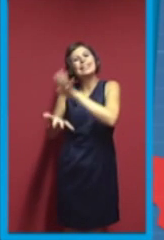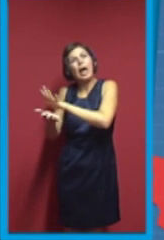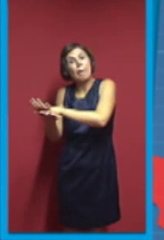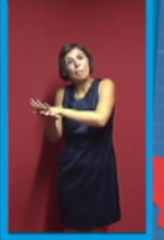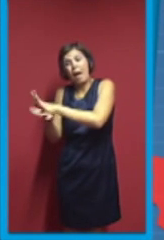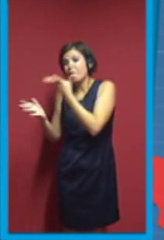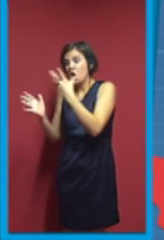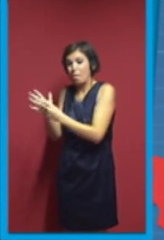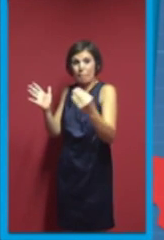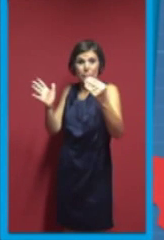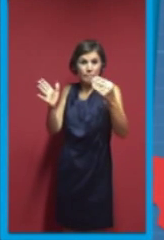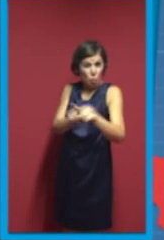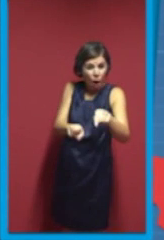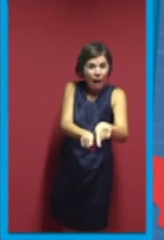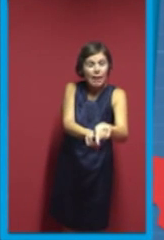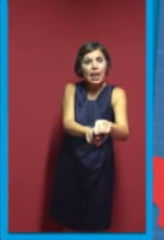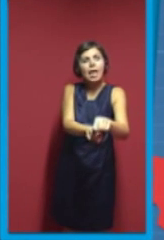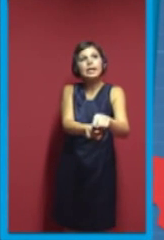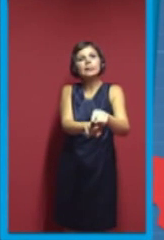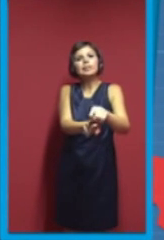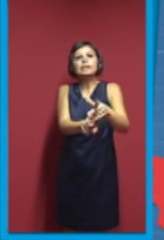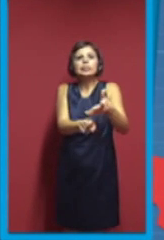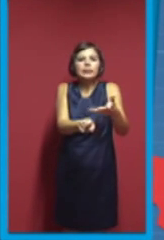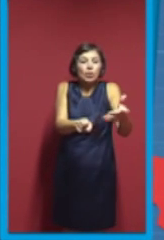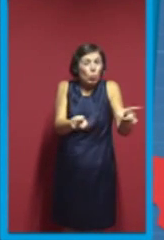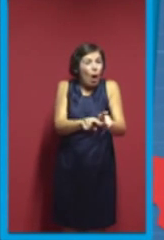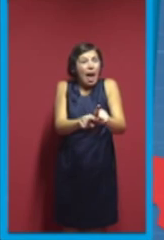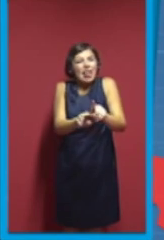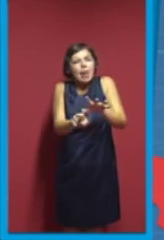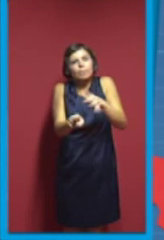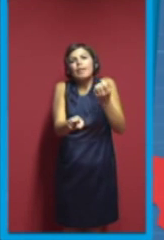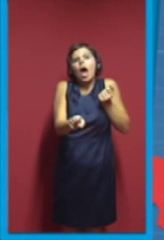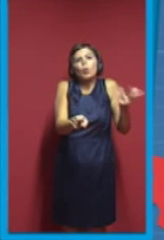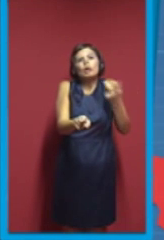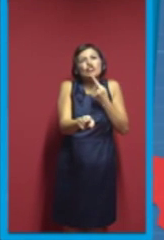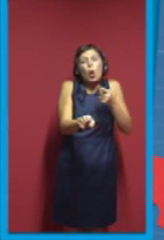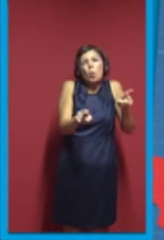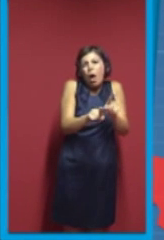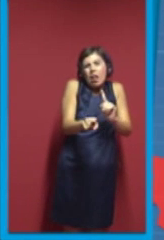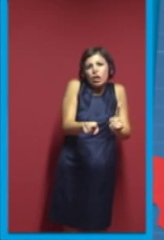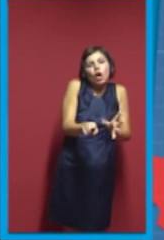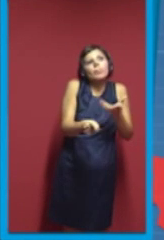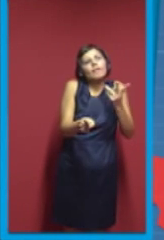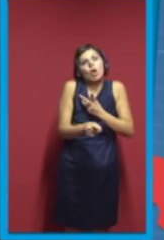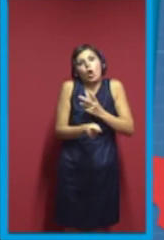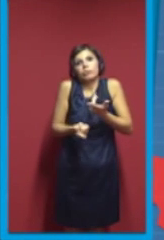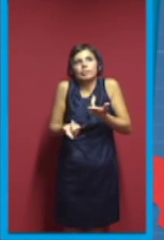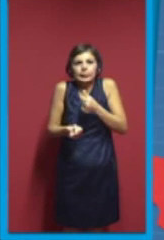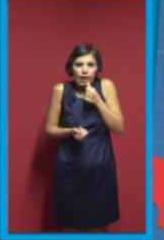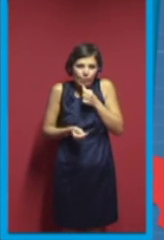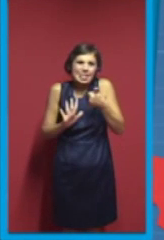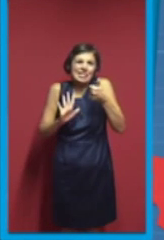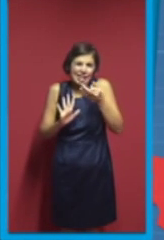60 hours to print this one. But if you are, if you have a lot of time, or you are in the middle of